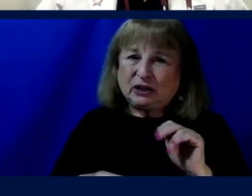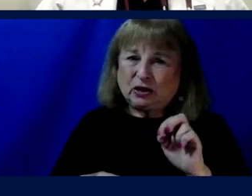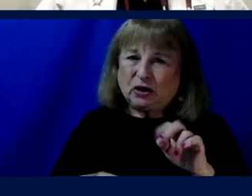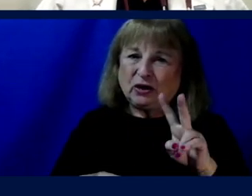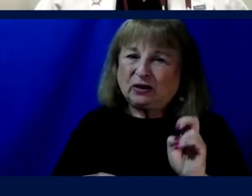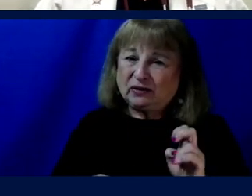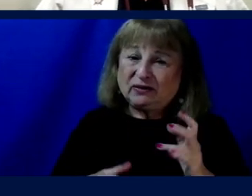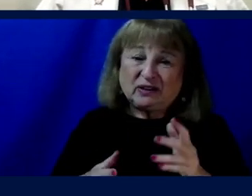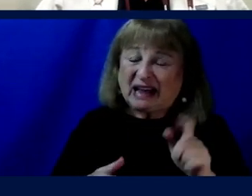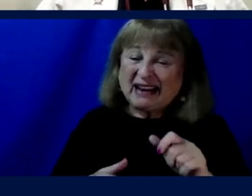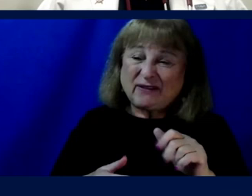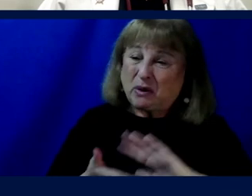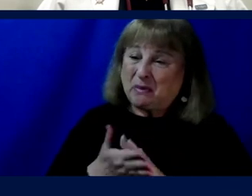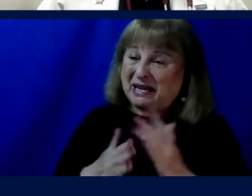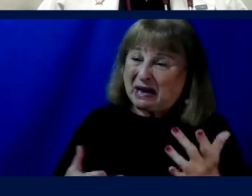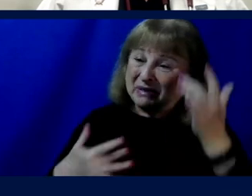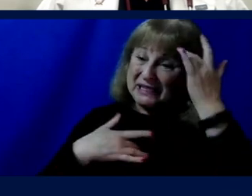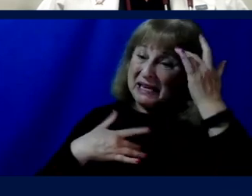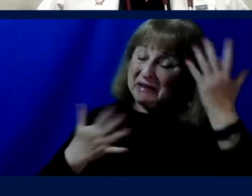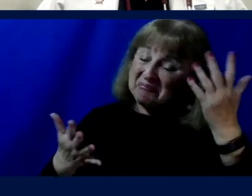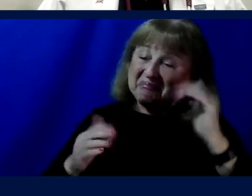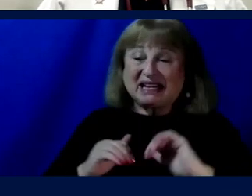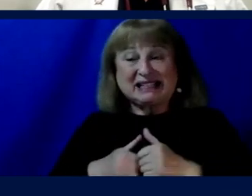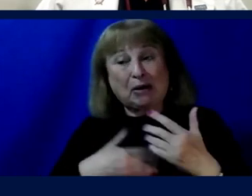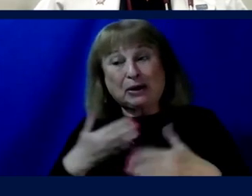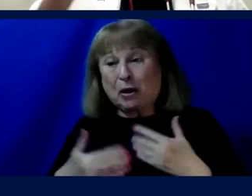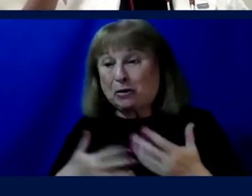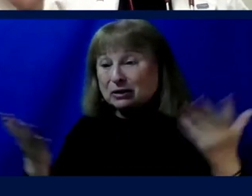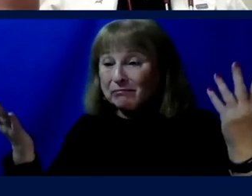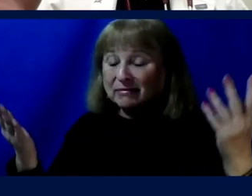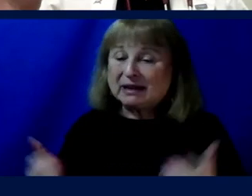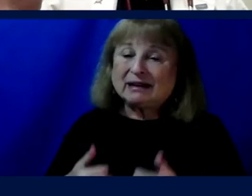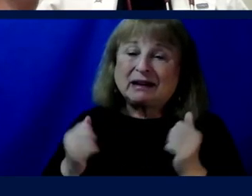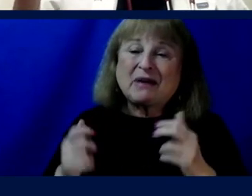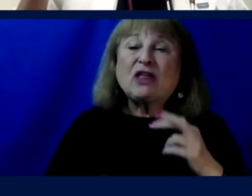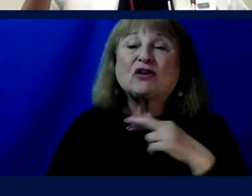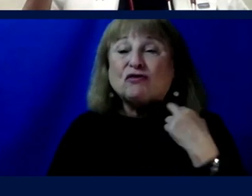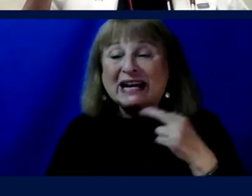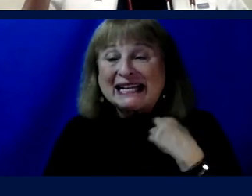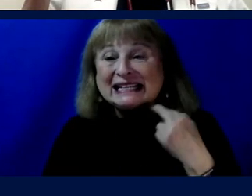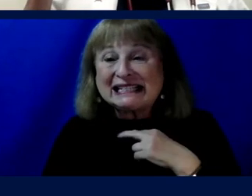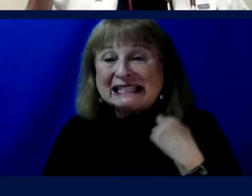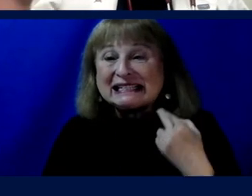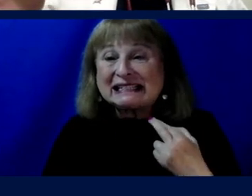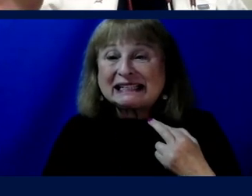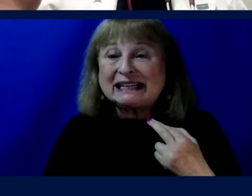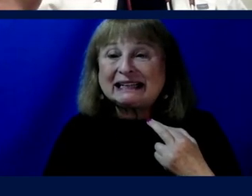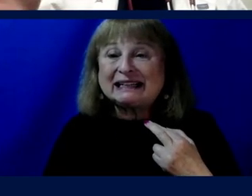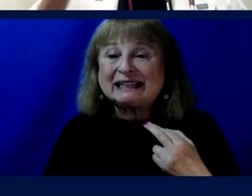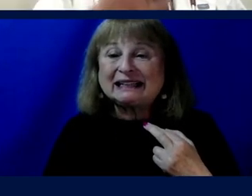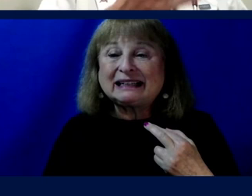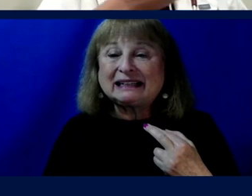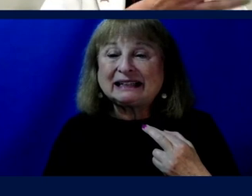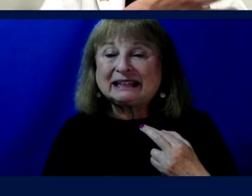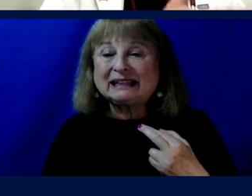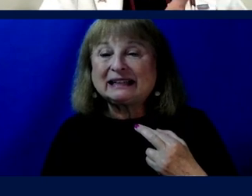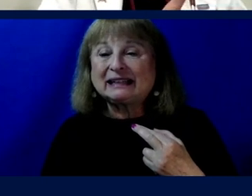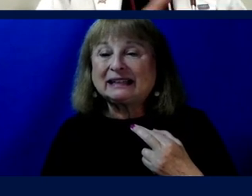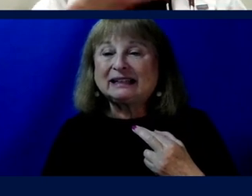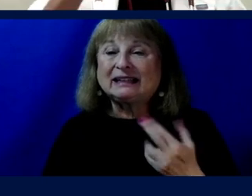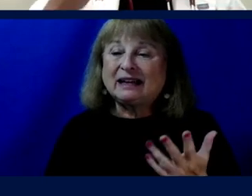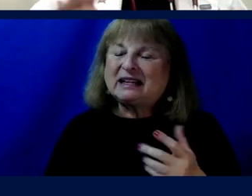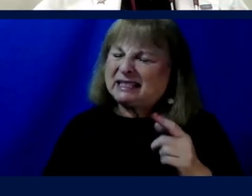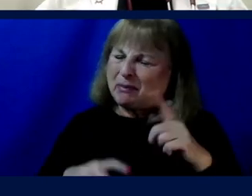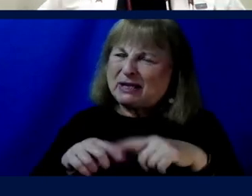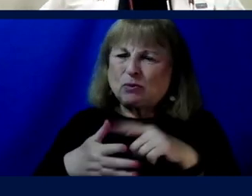adaptation sickness. That's just the way it goes. All about the risks that you are susceptible to depend on what you